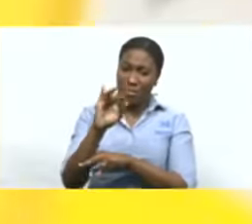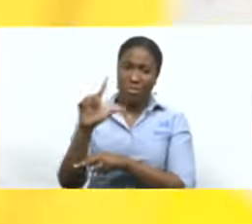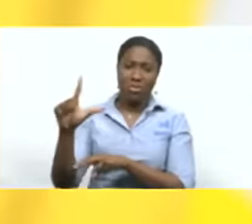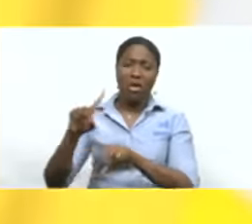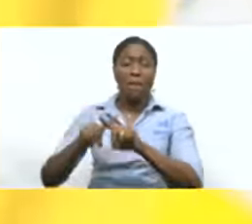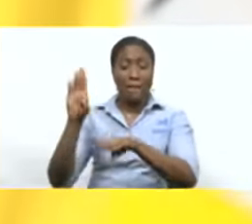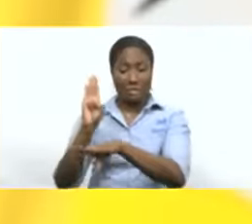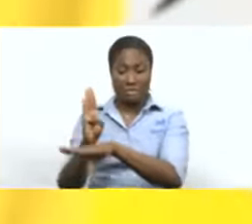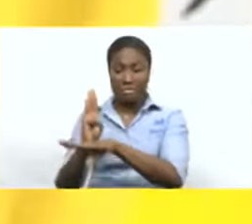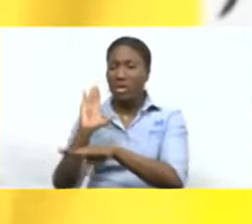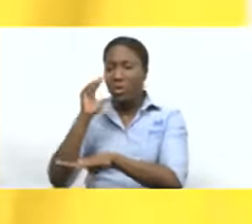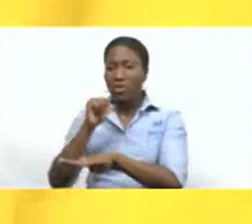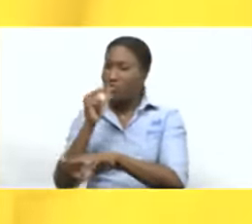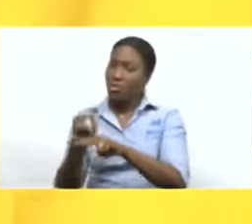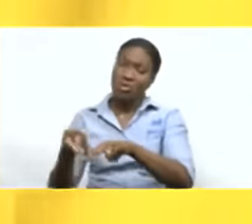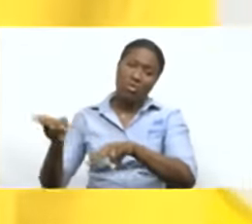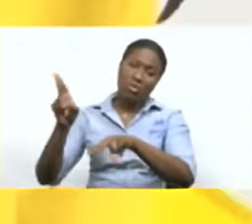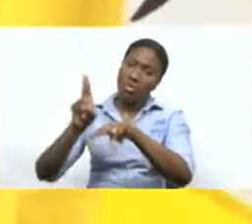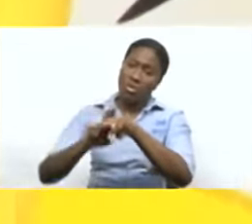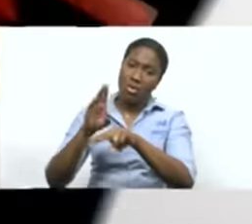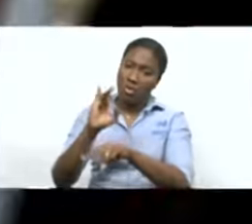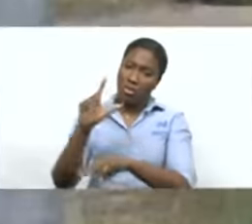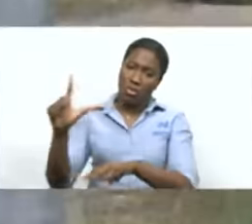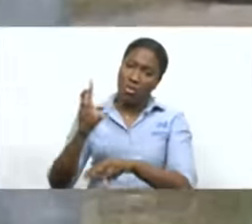customers shown some mercy.